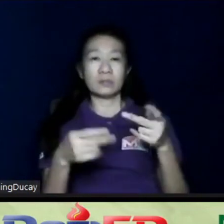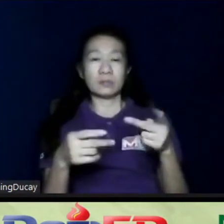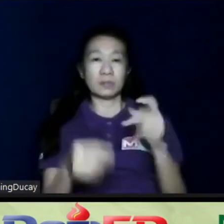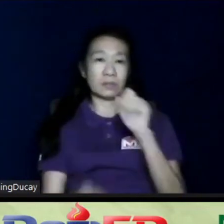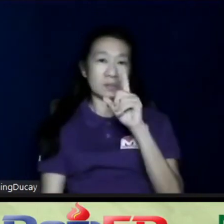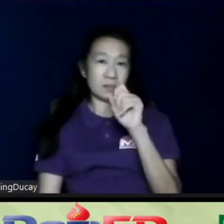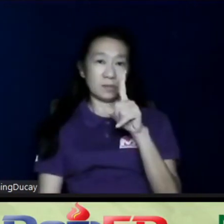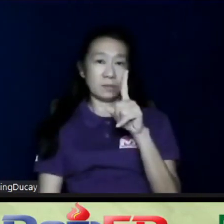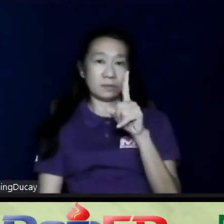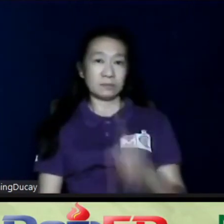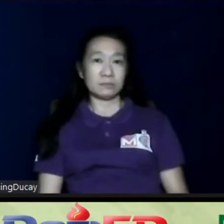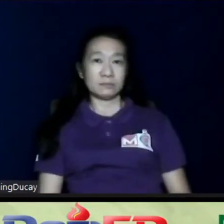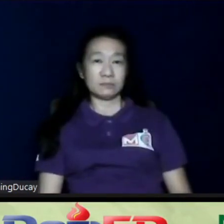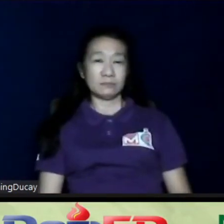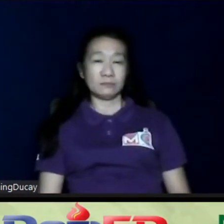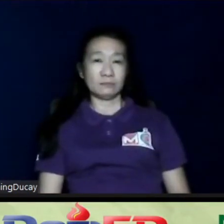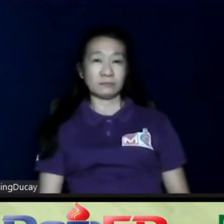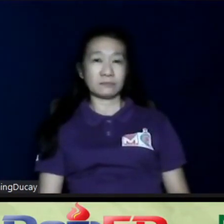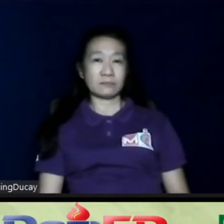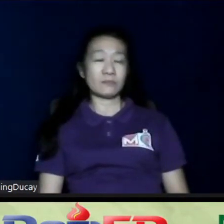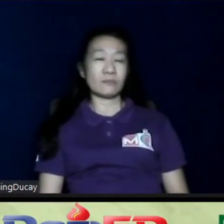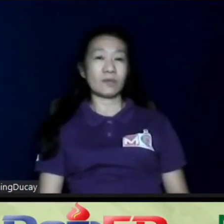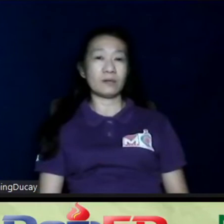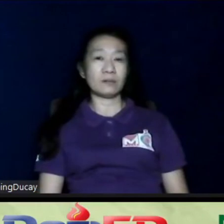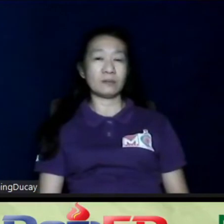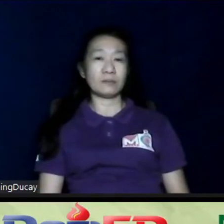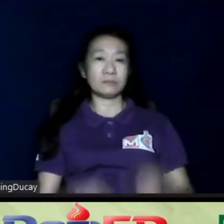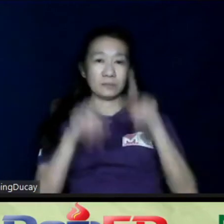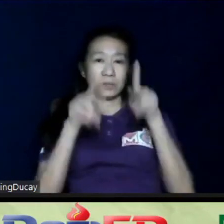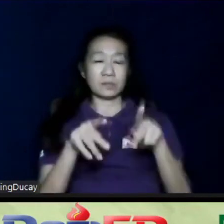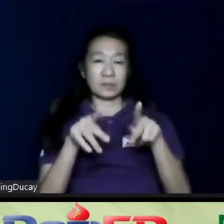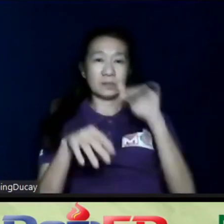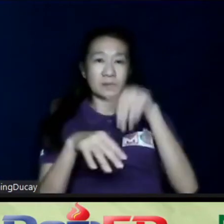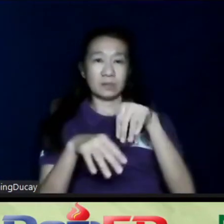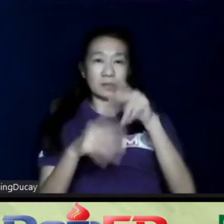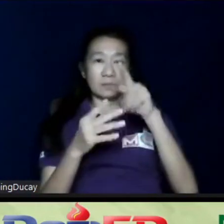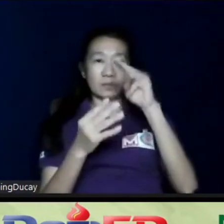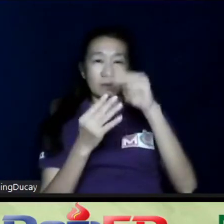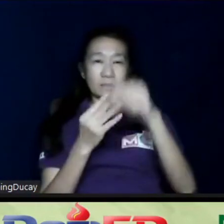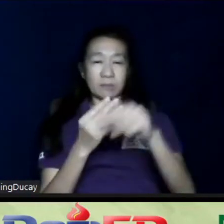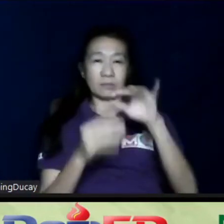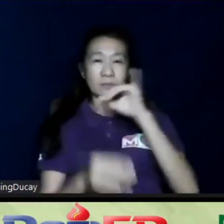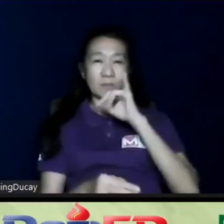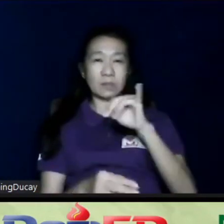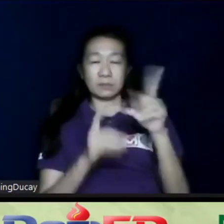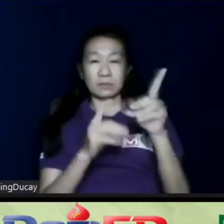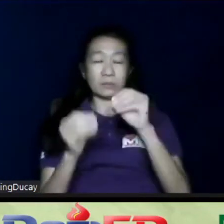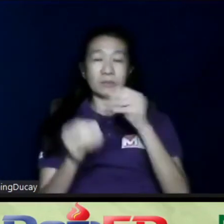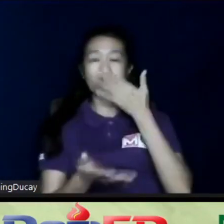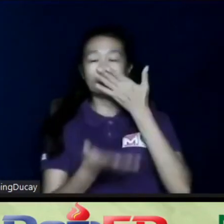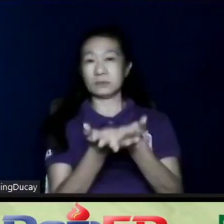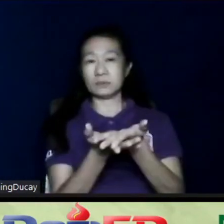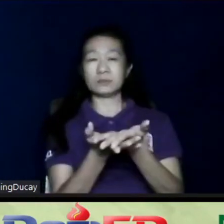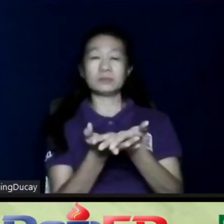kids in the program are actually doing very well. they